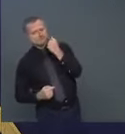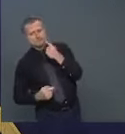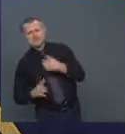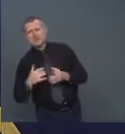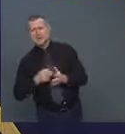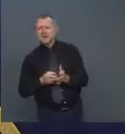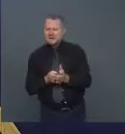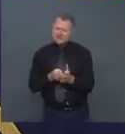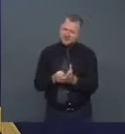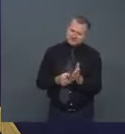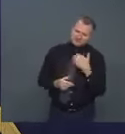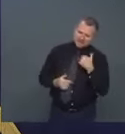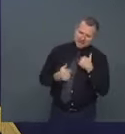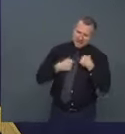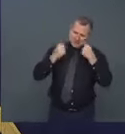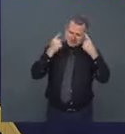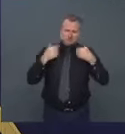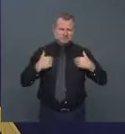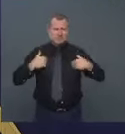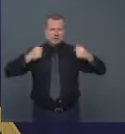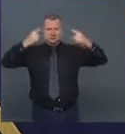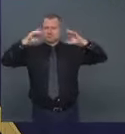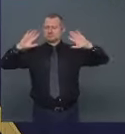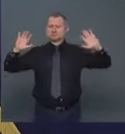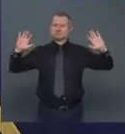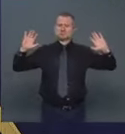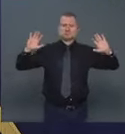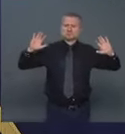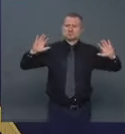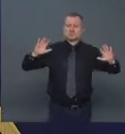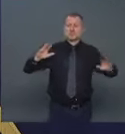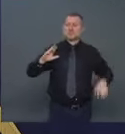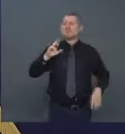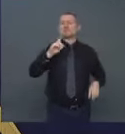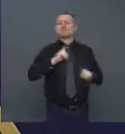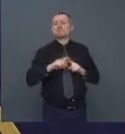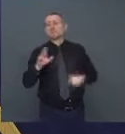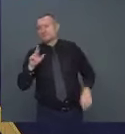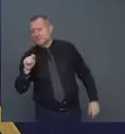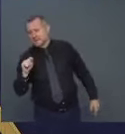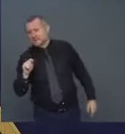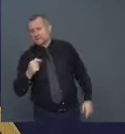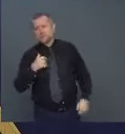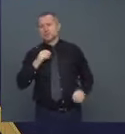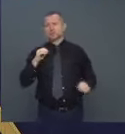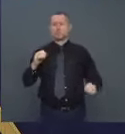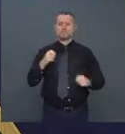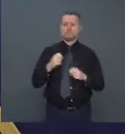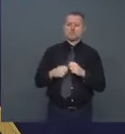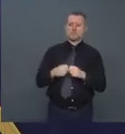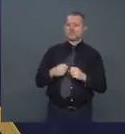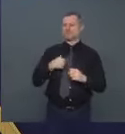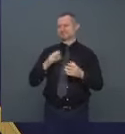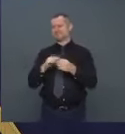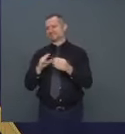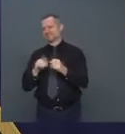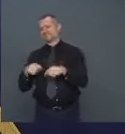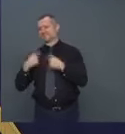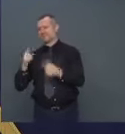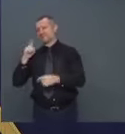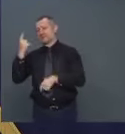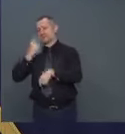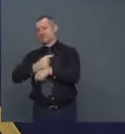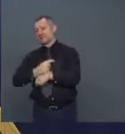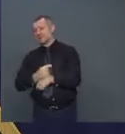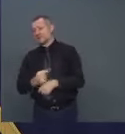I get it. But I have no problem. And I said from day one, I love